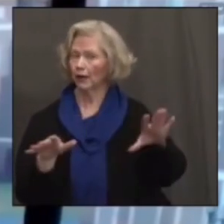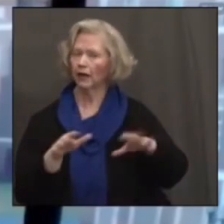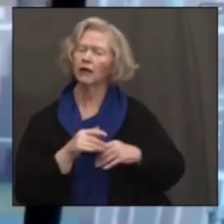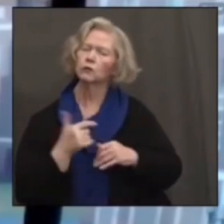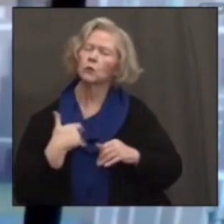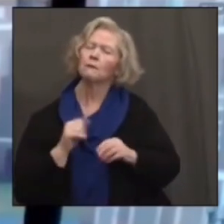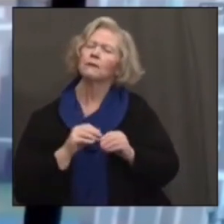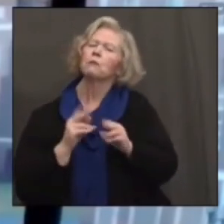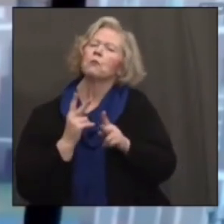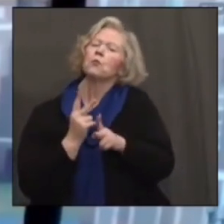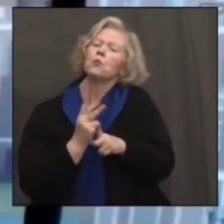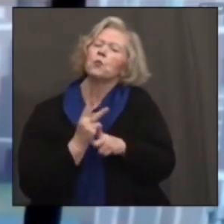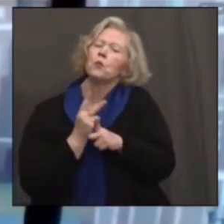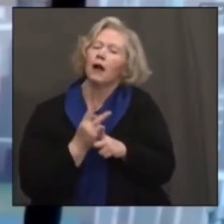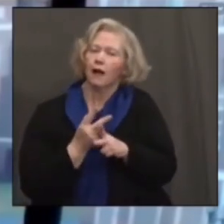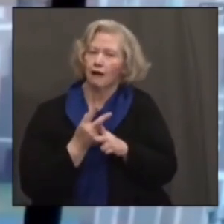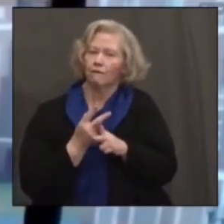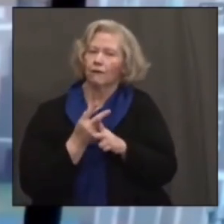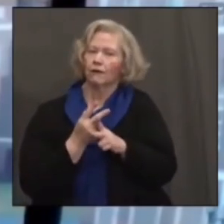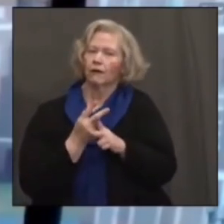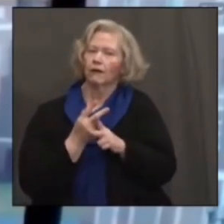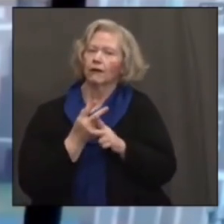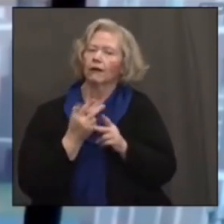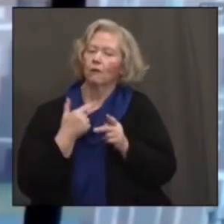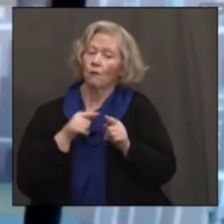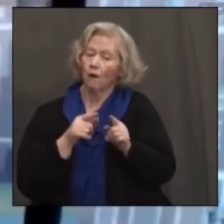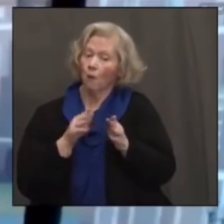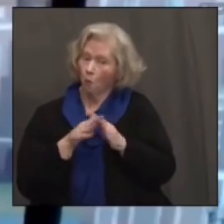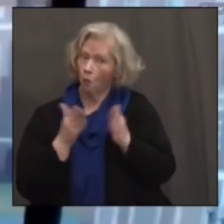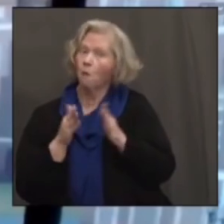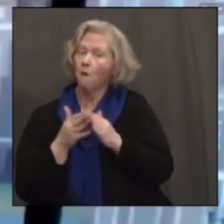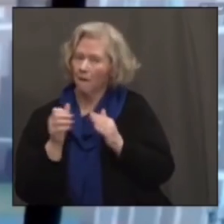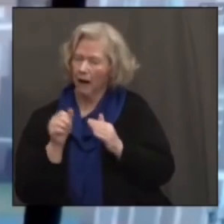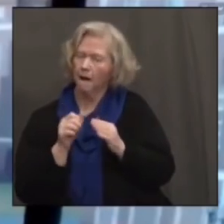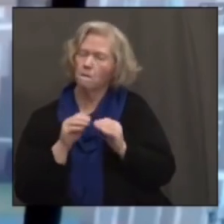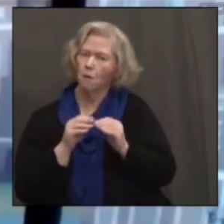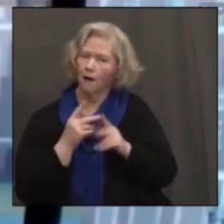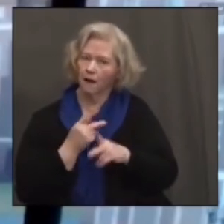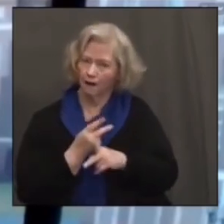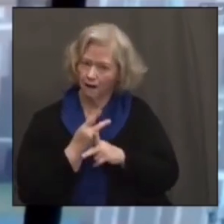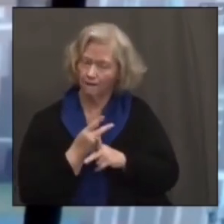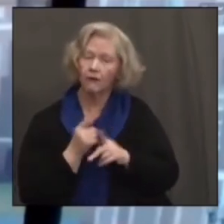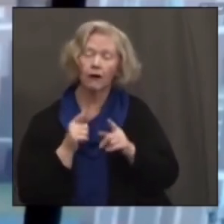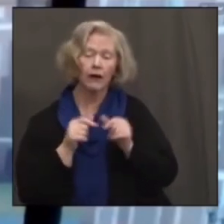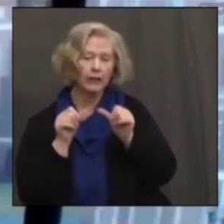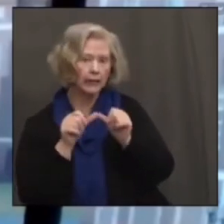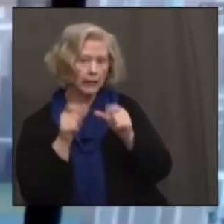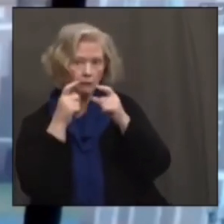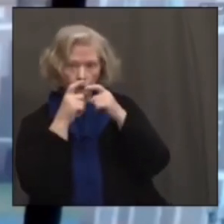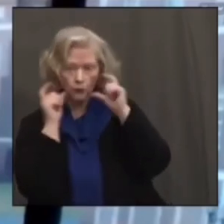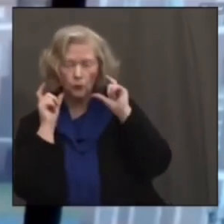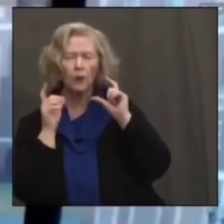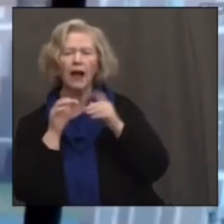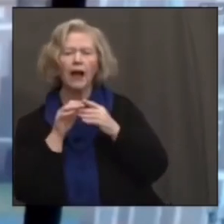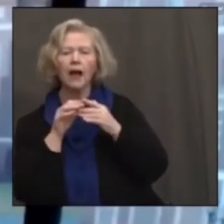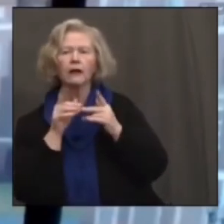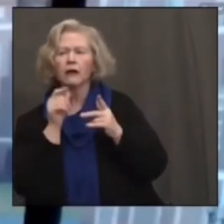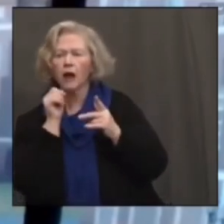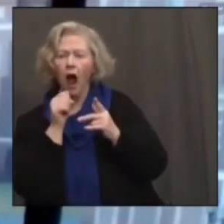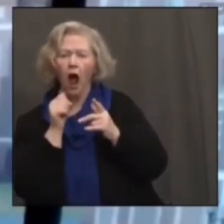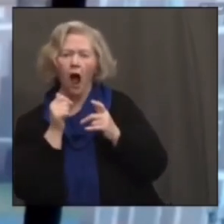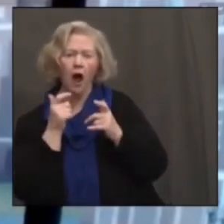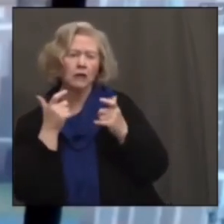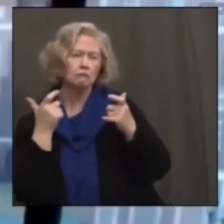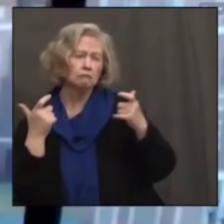approach to reopening as the Connecticut is doing, with continued use of face masks, avoiding the large gatherings, which actually drive